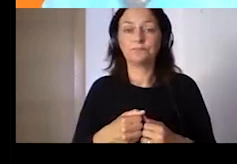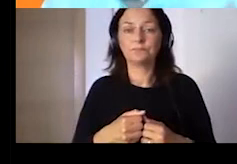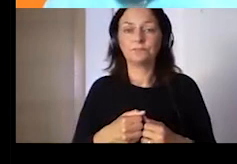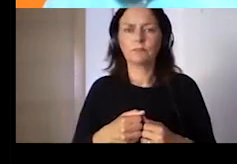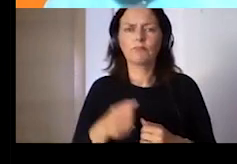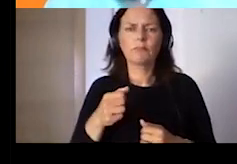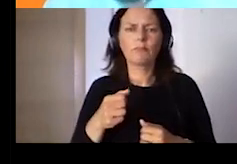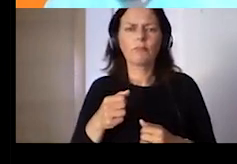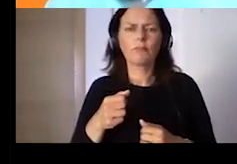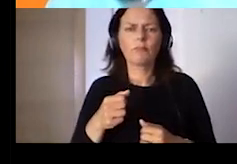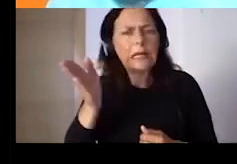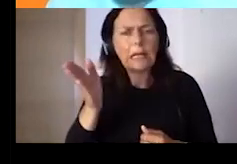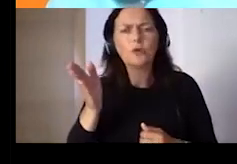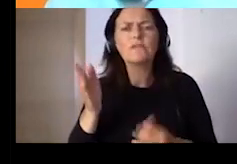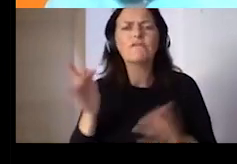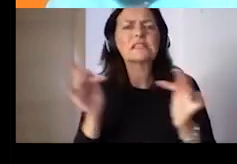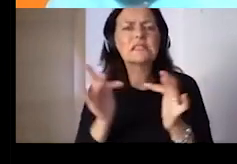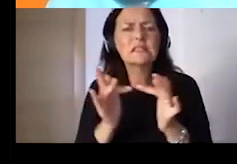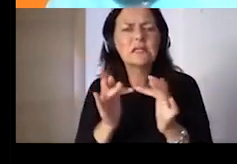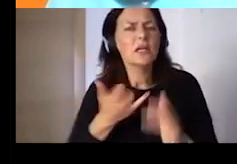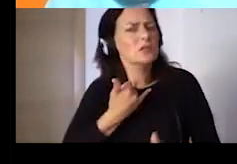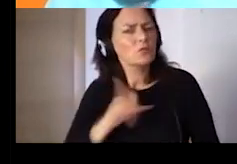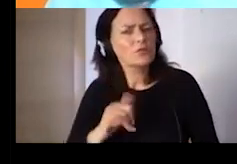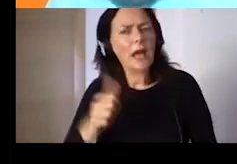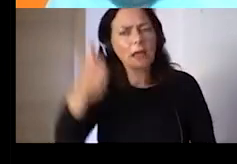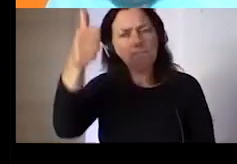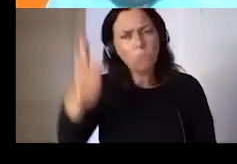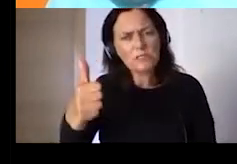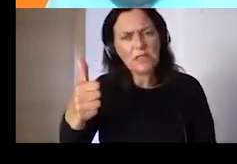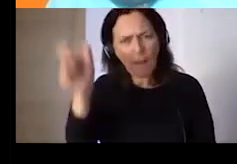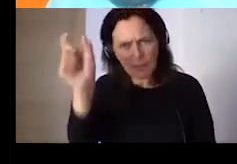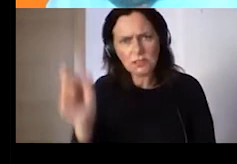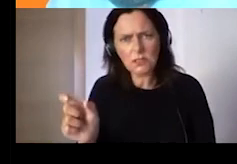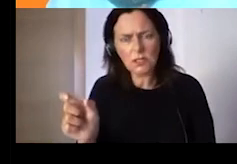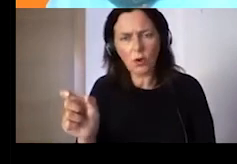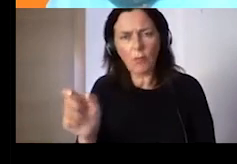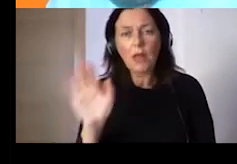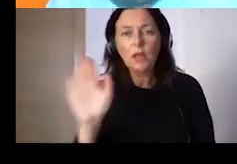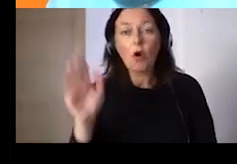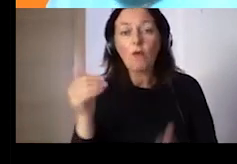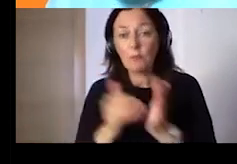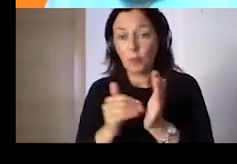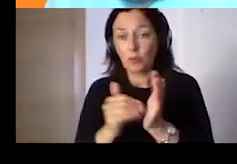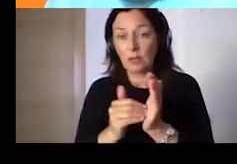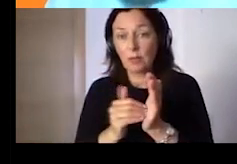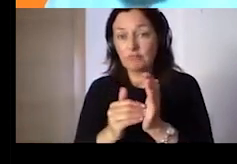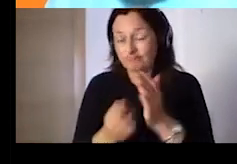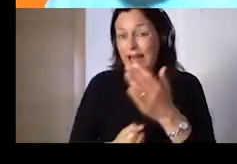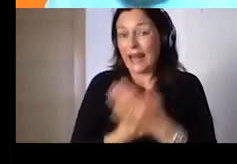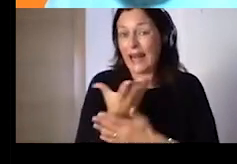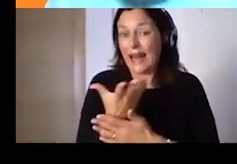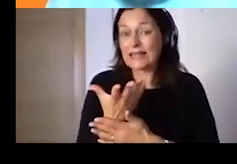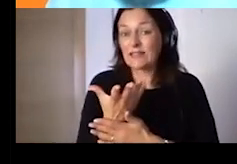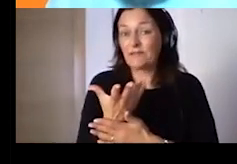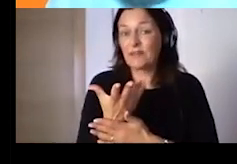is offer many different and flexible learning paths to the adult population. Second,